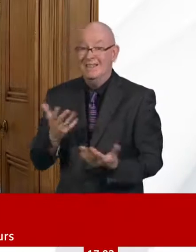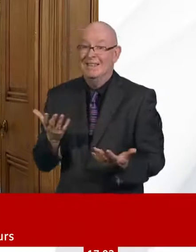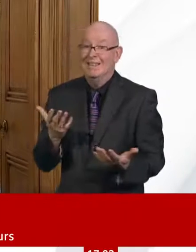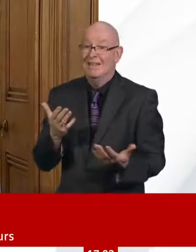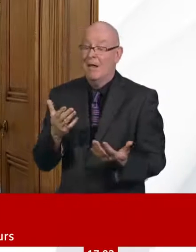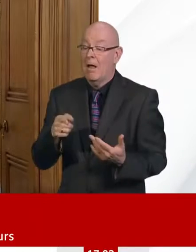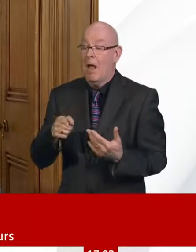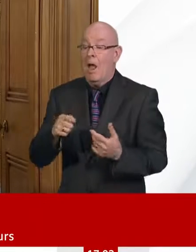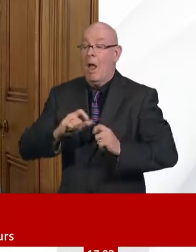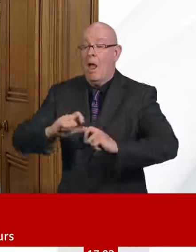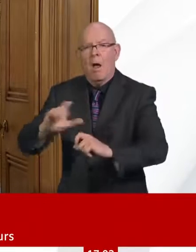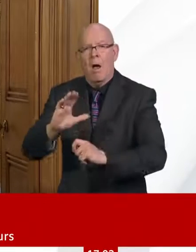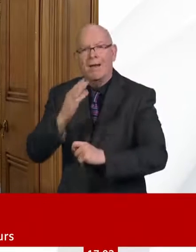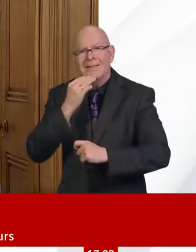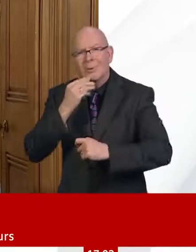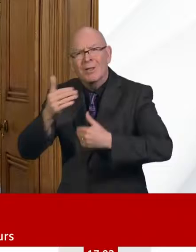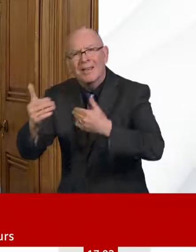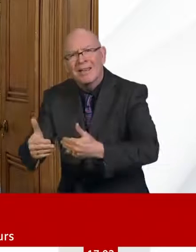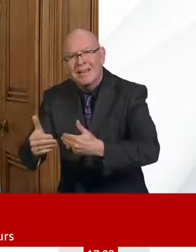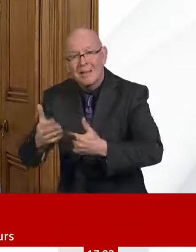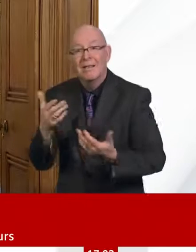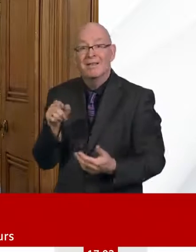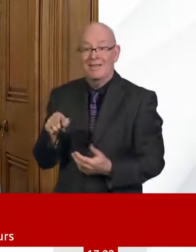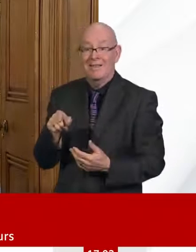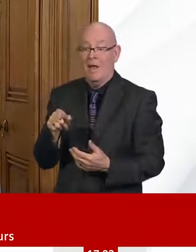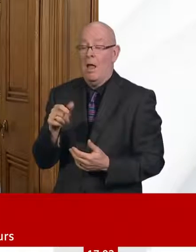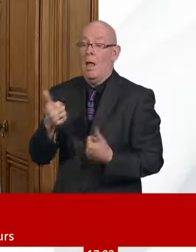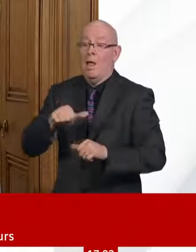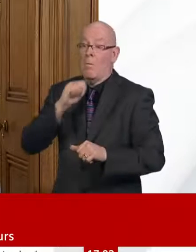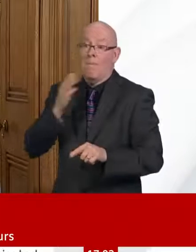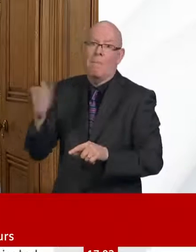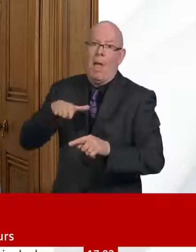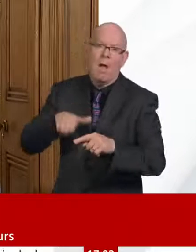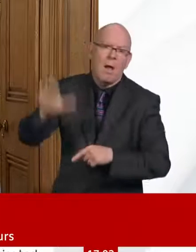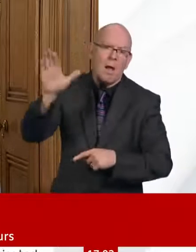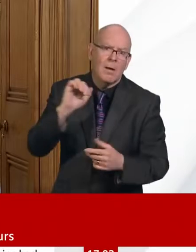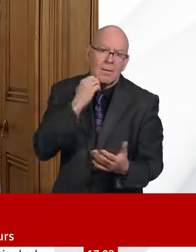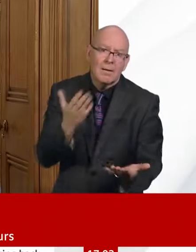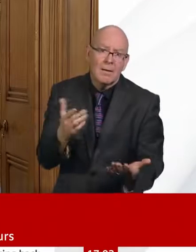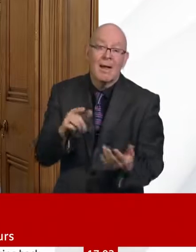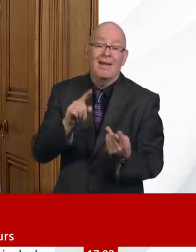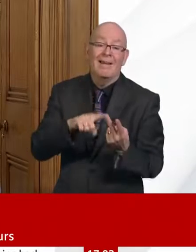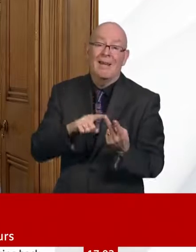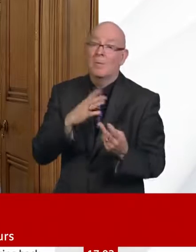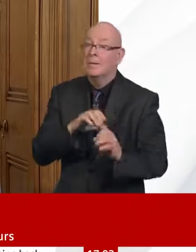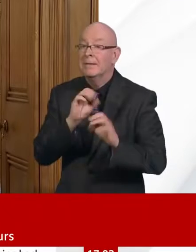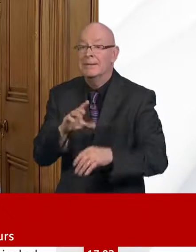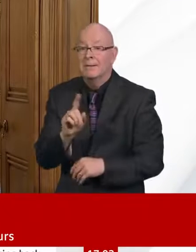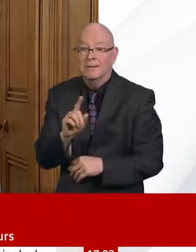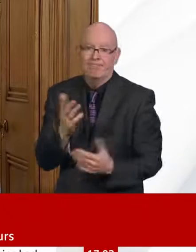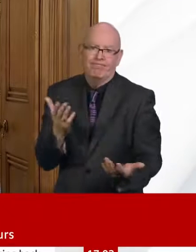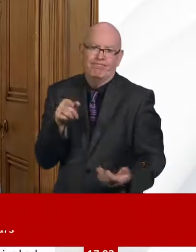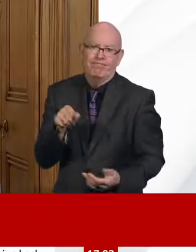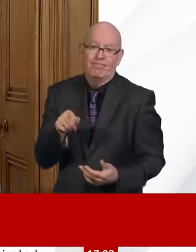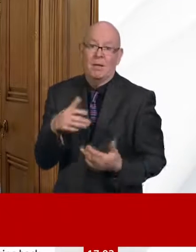millions of jobs, businesses, self-employed people, charities and households. Our response aims to directly